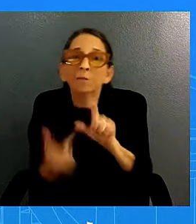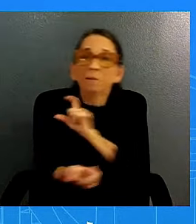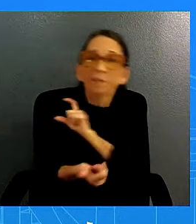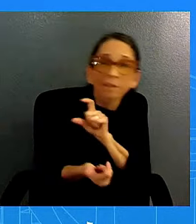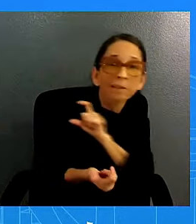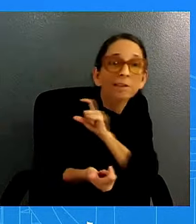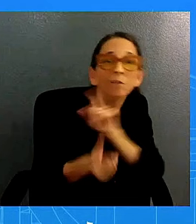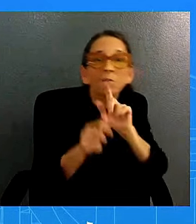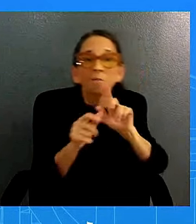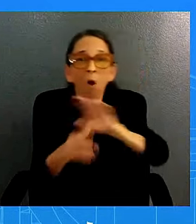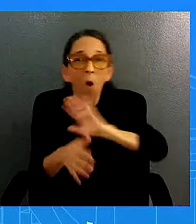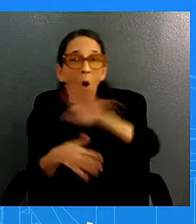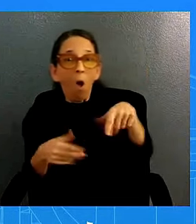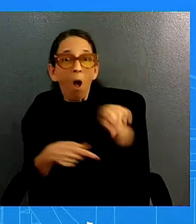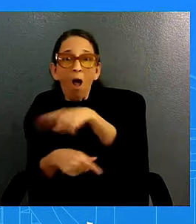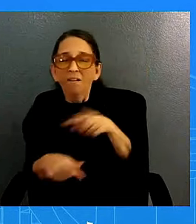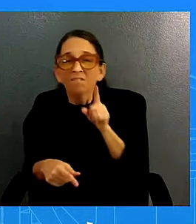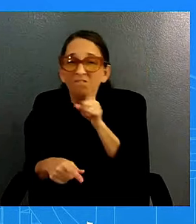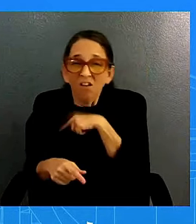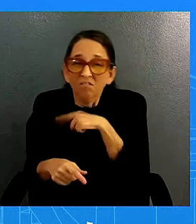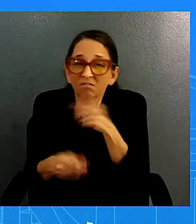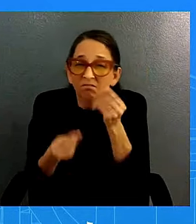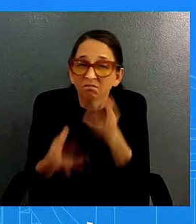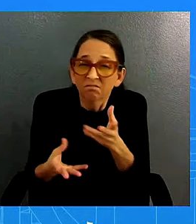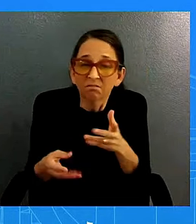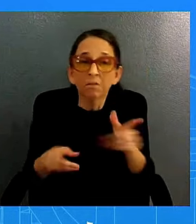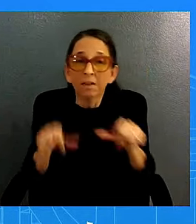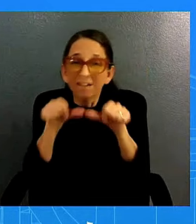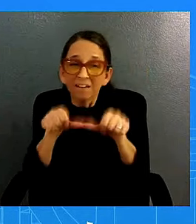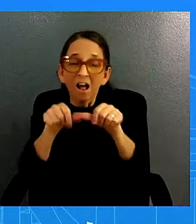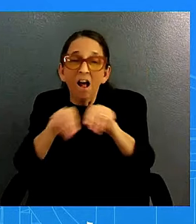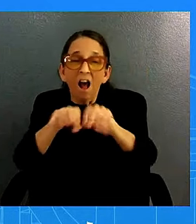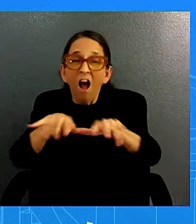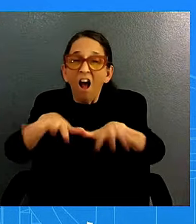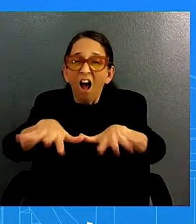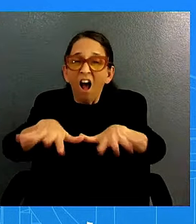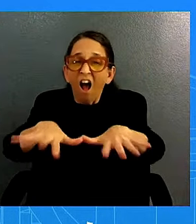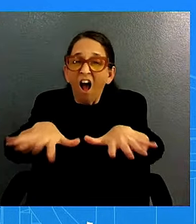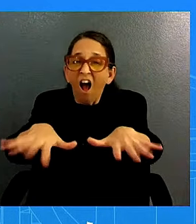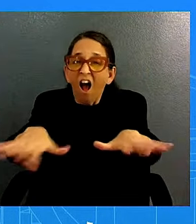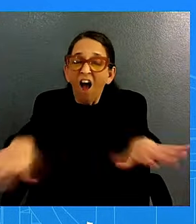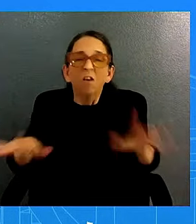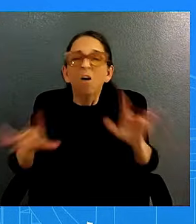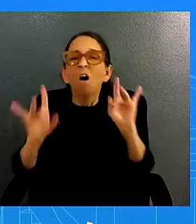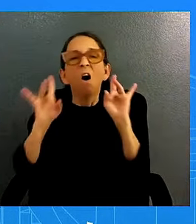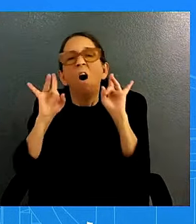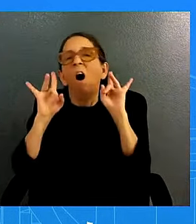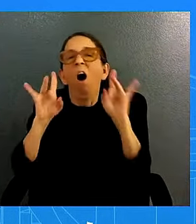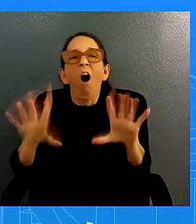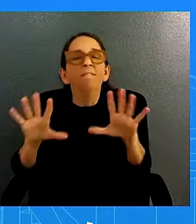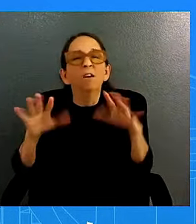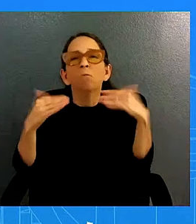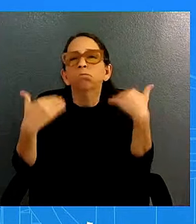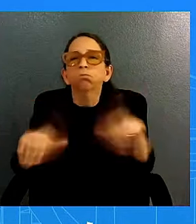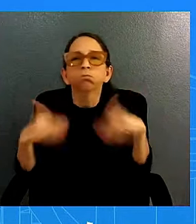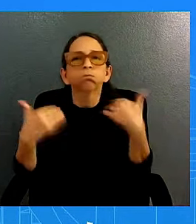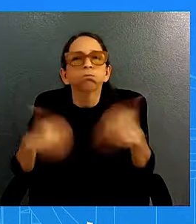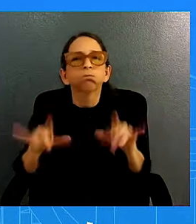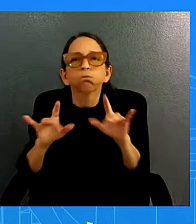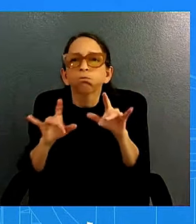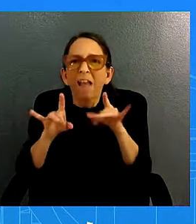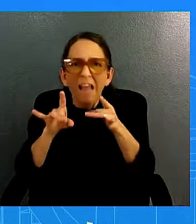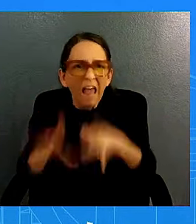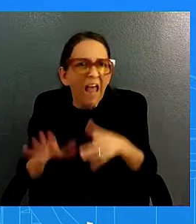spread this type of hateful hateful smear uh is is uh it's just